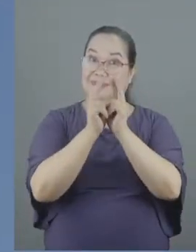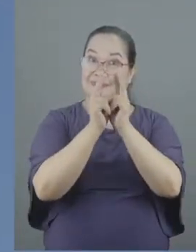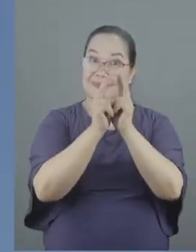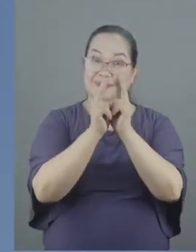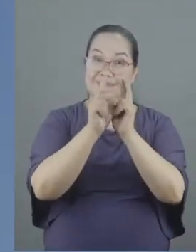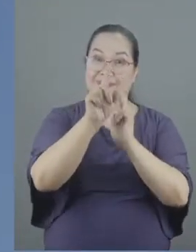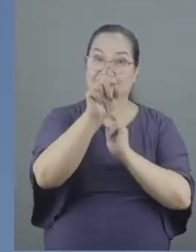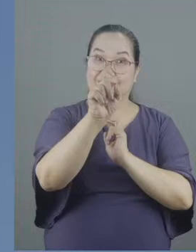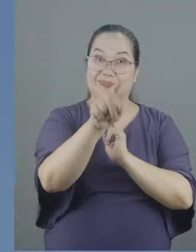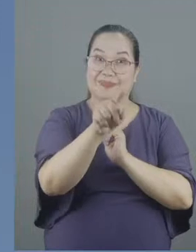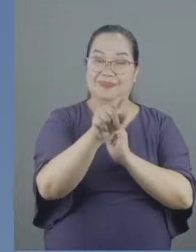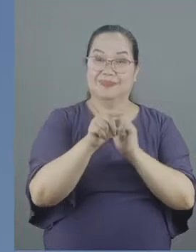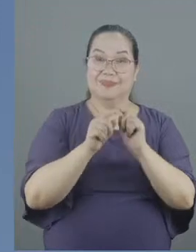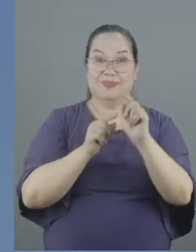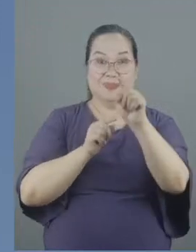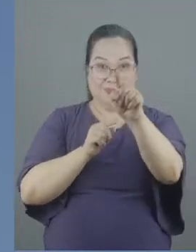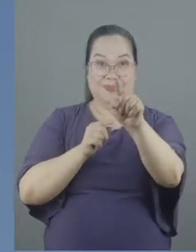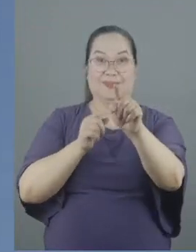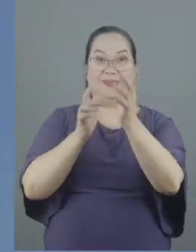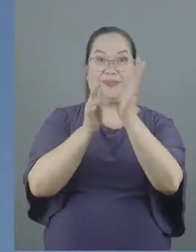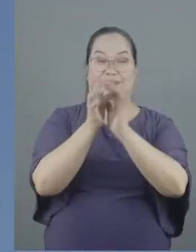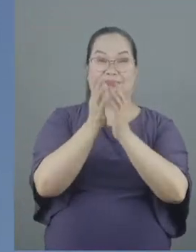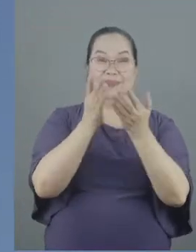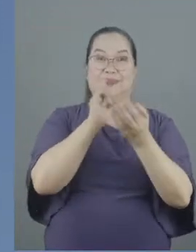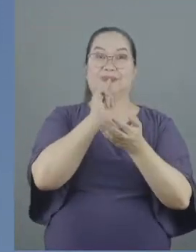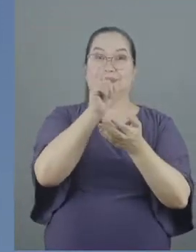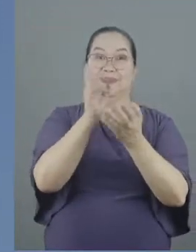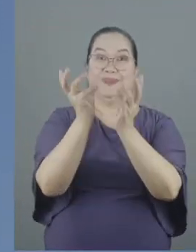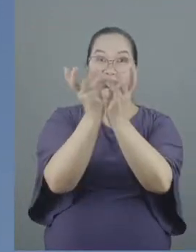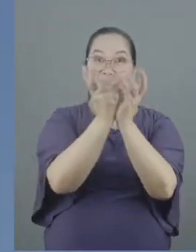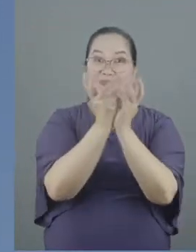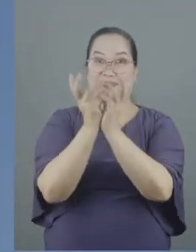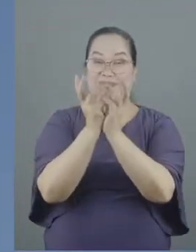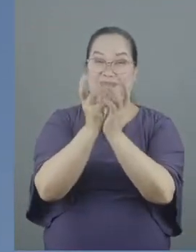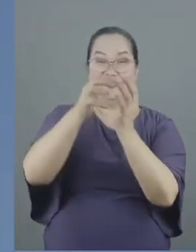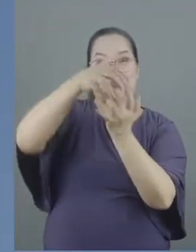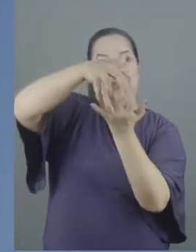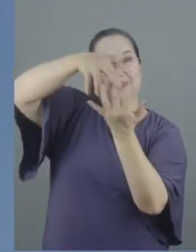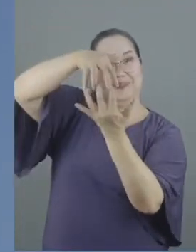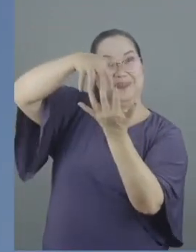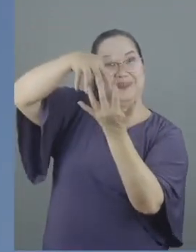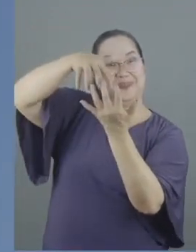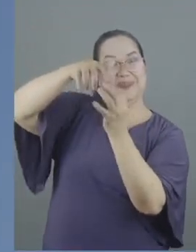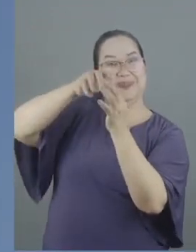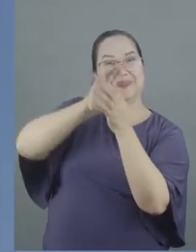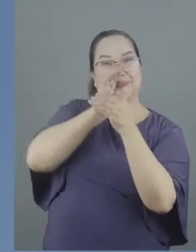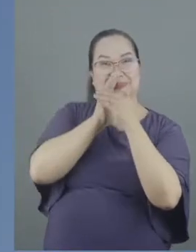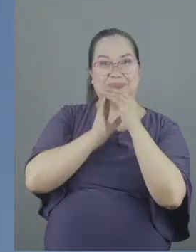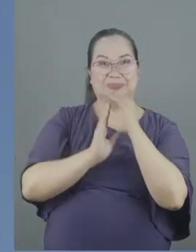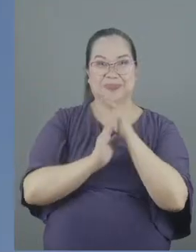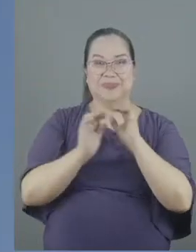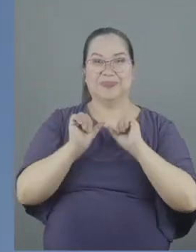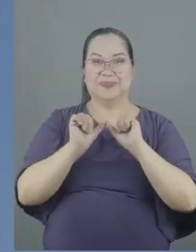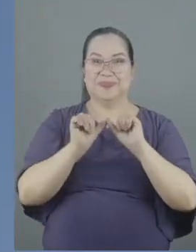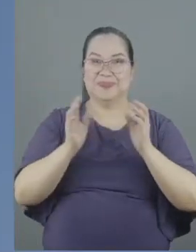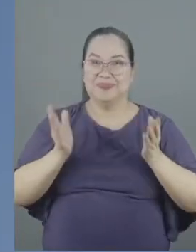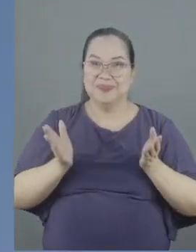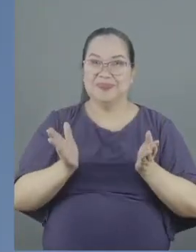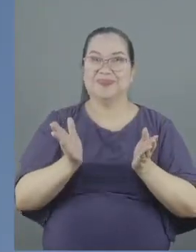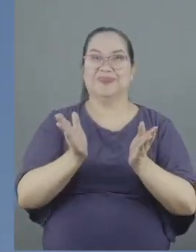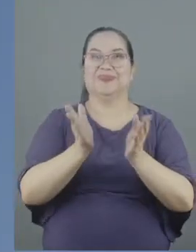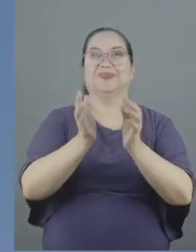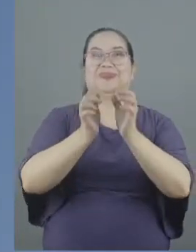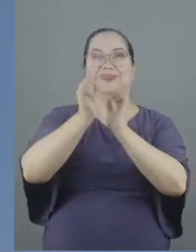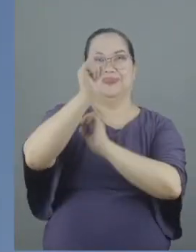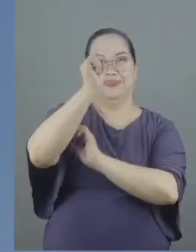Let's examine what the Bible says about genuine fellowship and in humility, commit to pursue being one